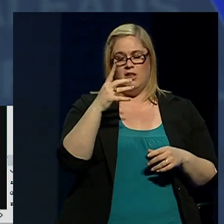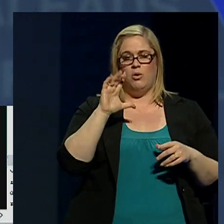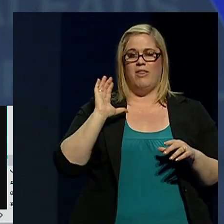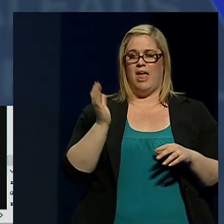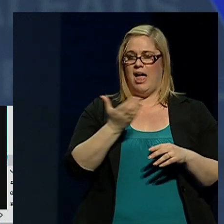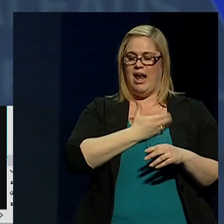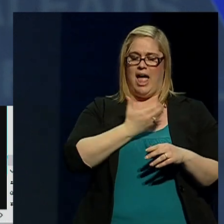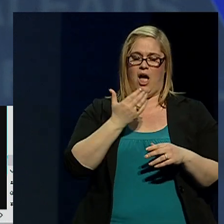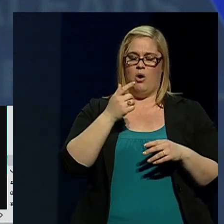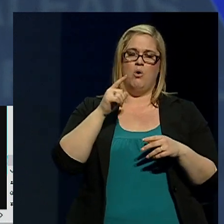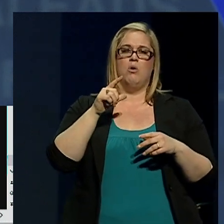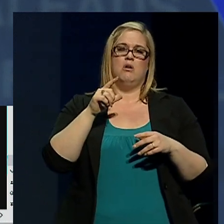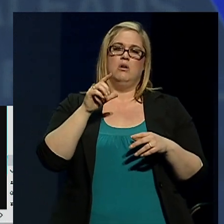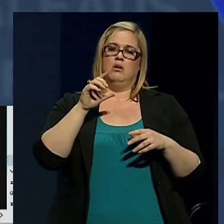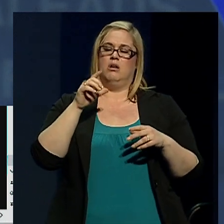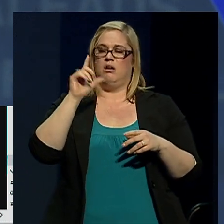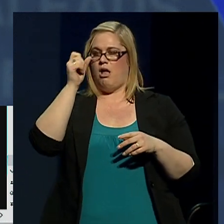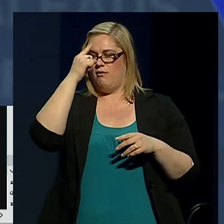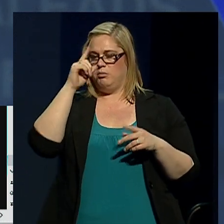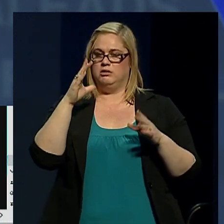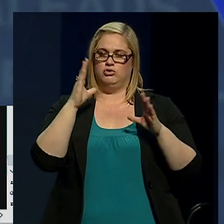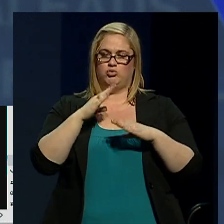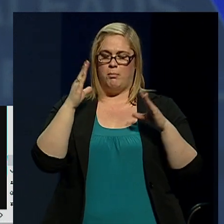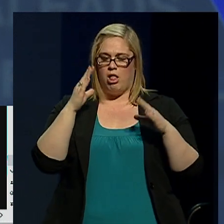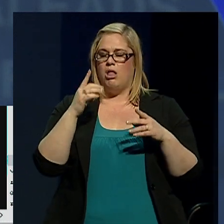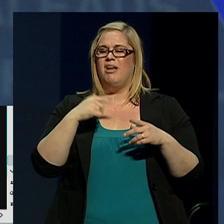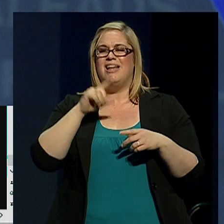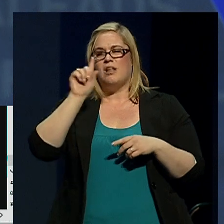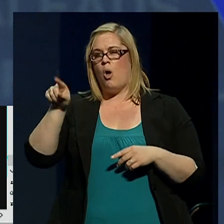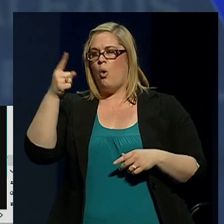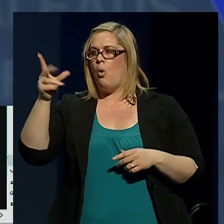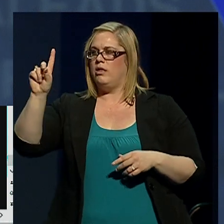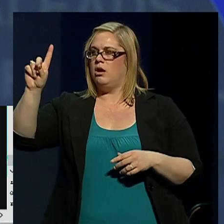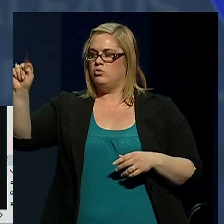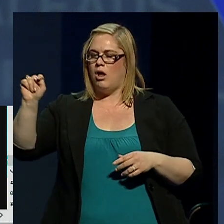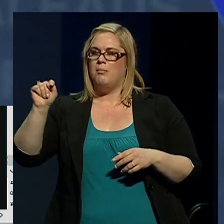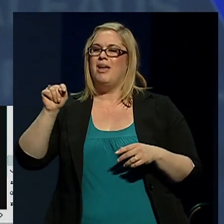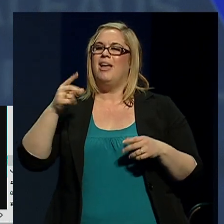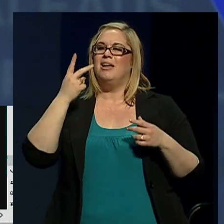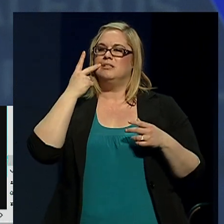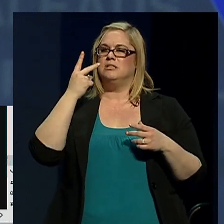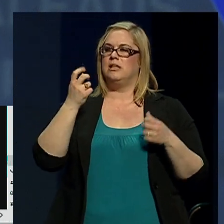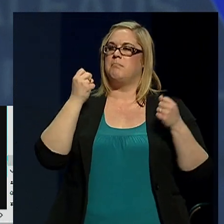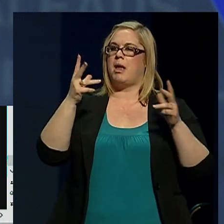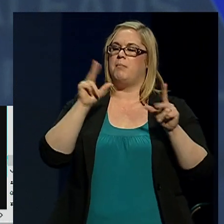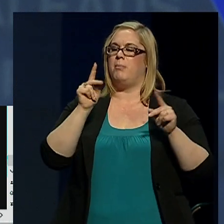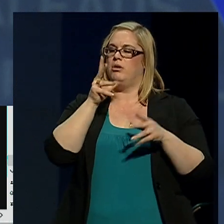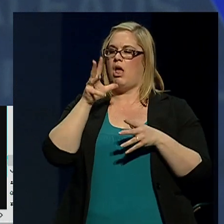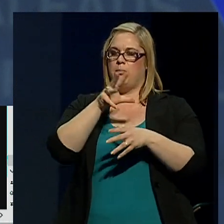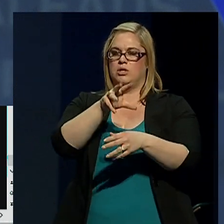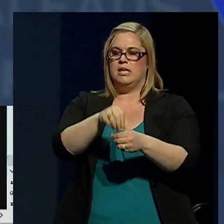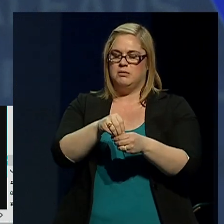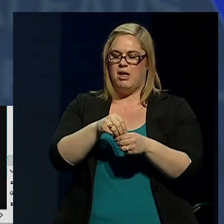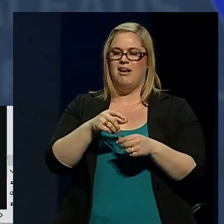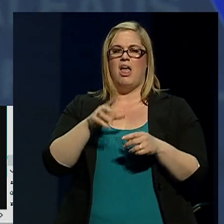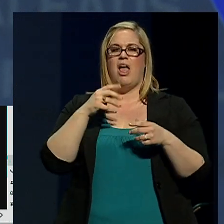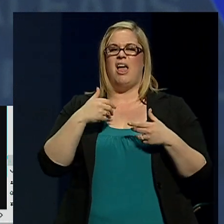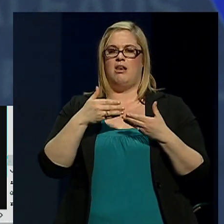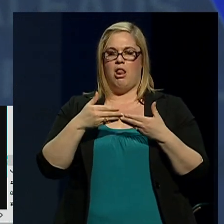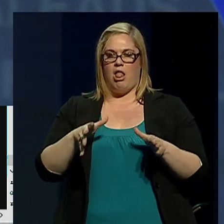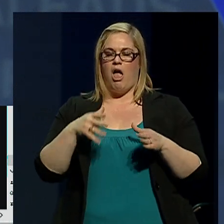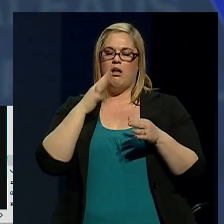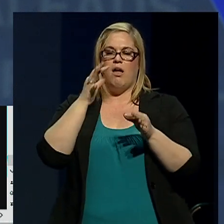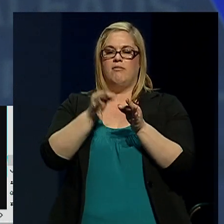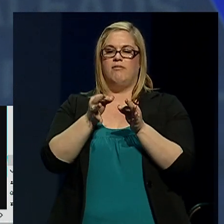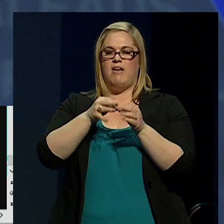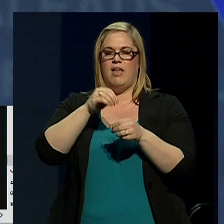just Trump that is threatening us. It is the lack of participation in our civil society and the lack of faith in government.